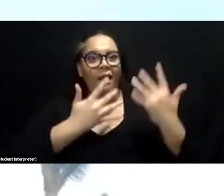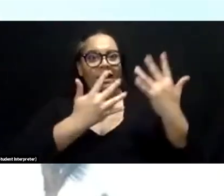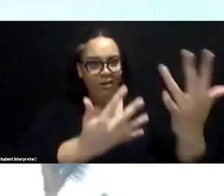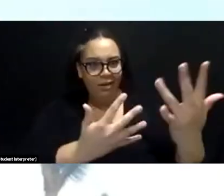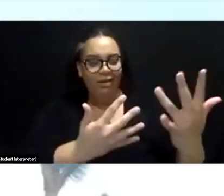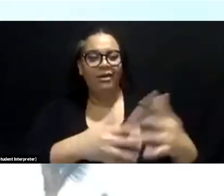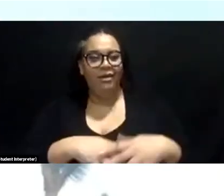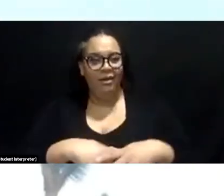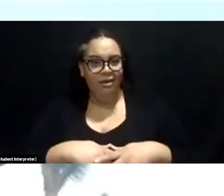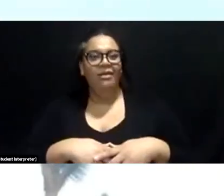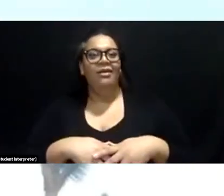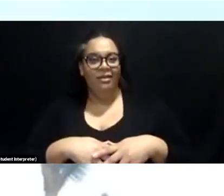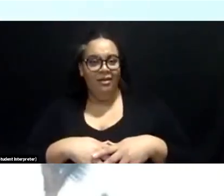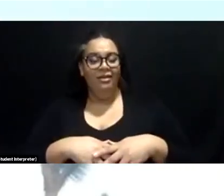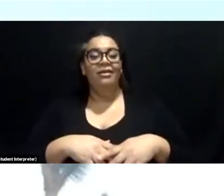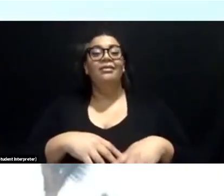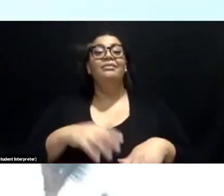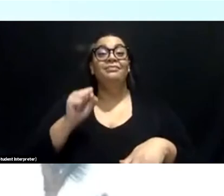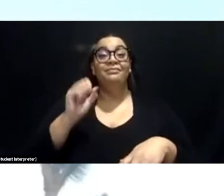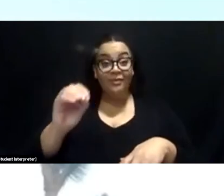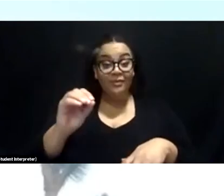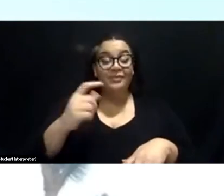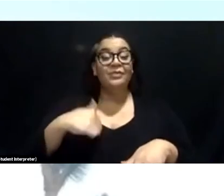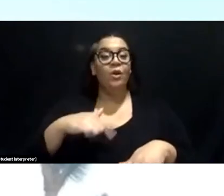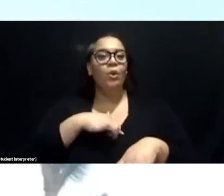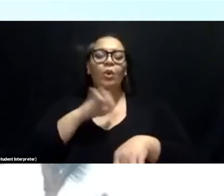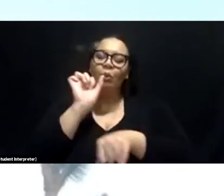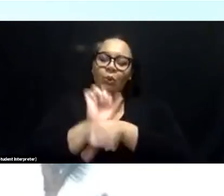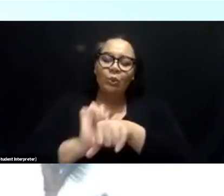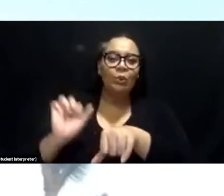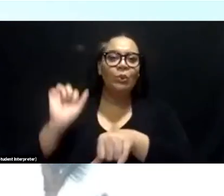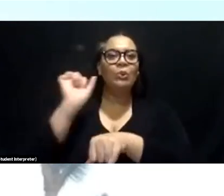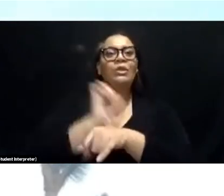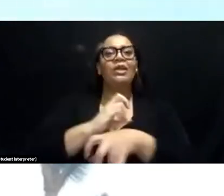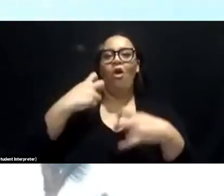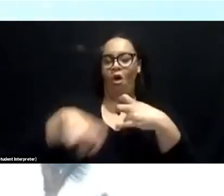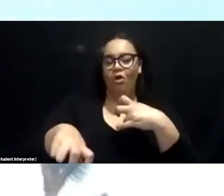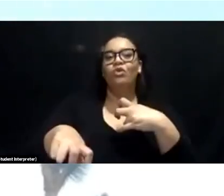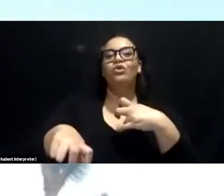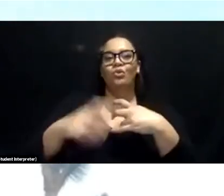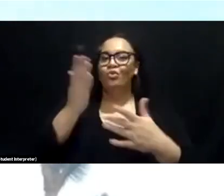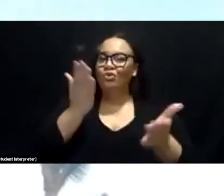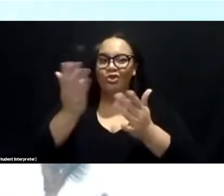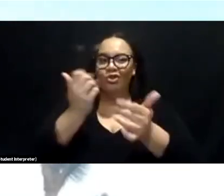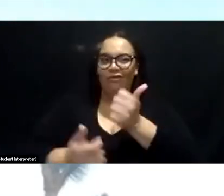overwhelmed with visitors and working hard to try to find ways to accommodate everyone.